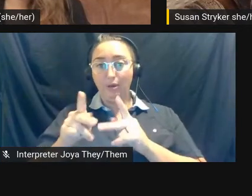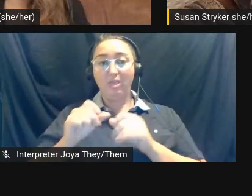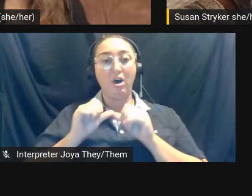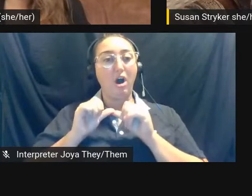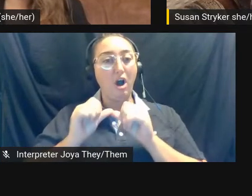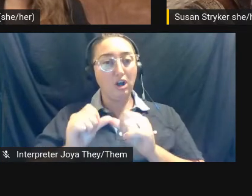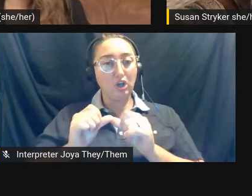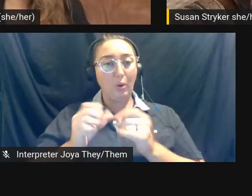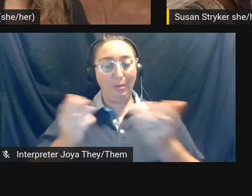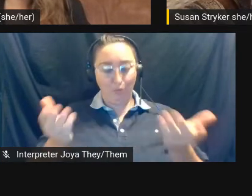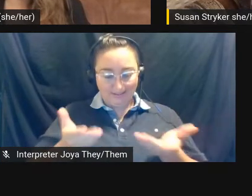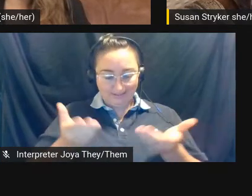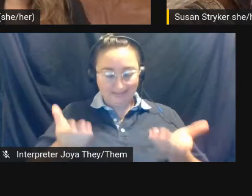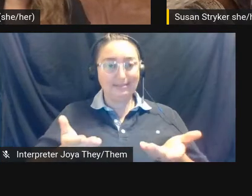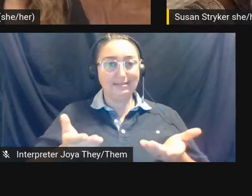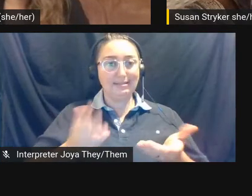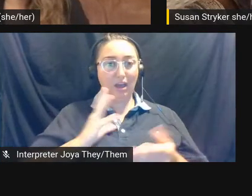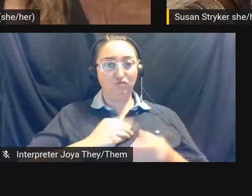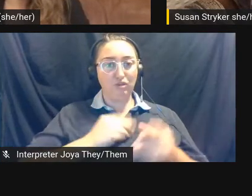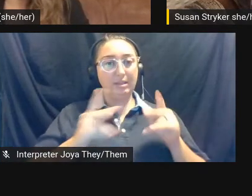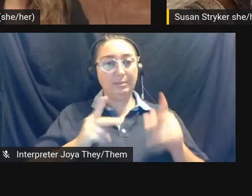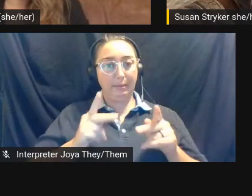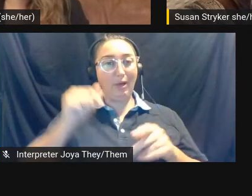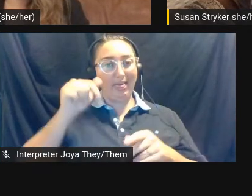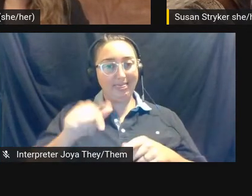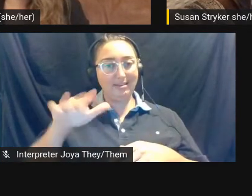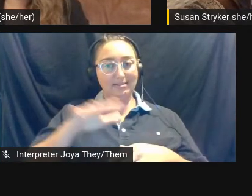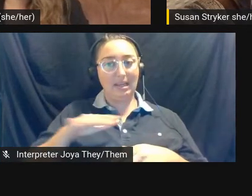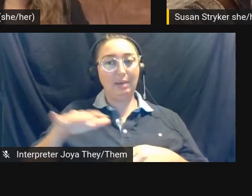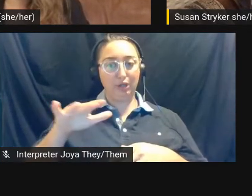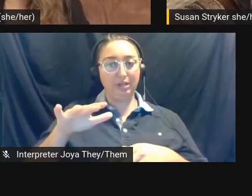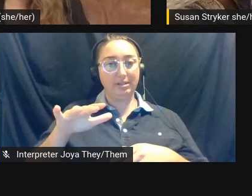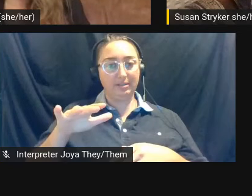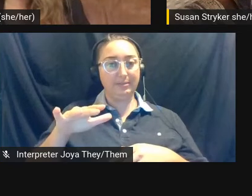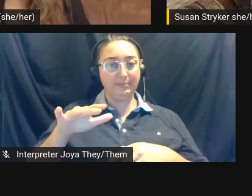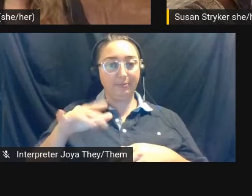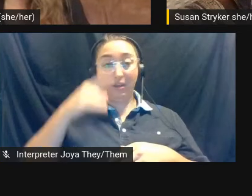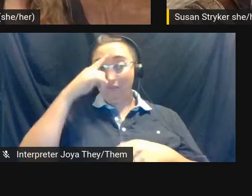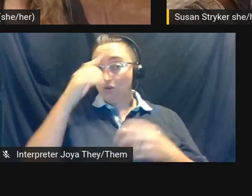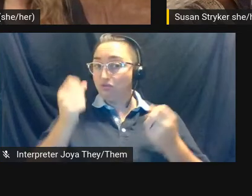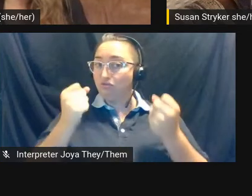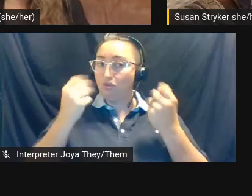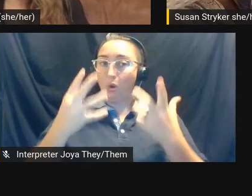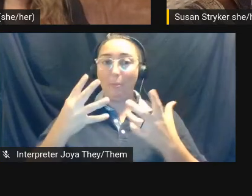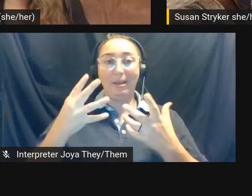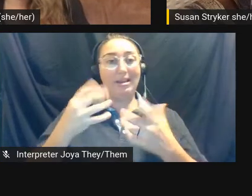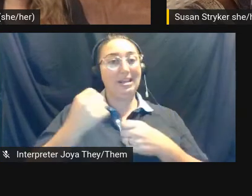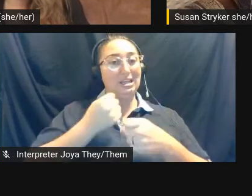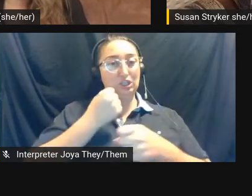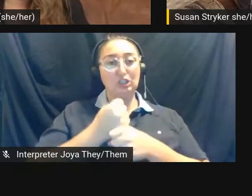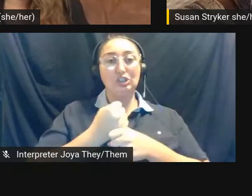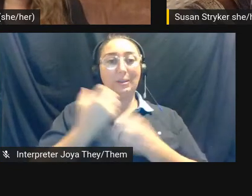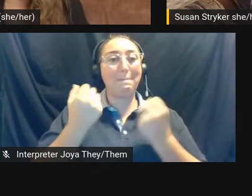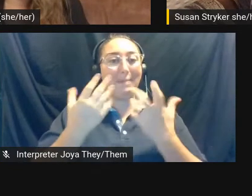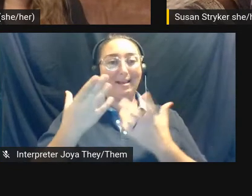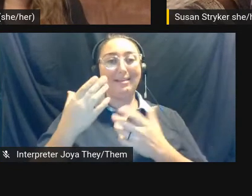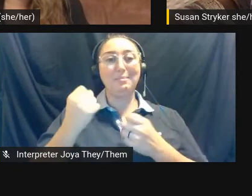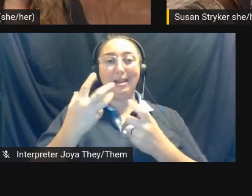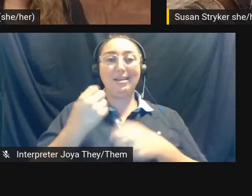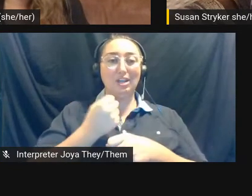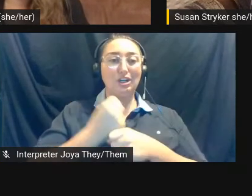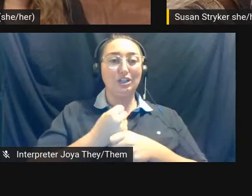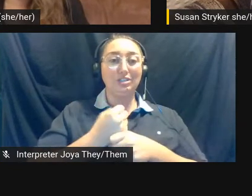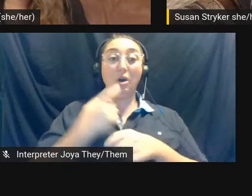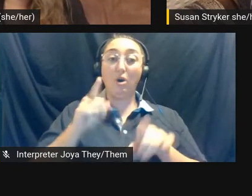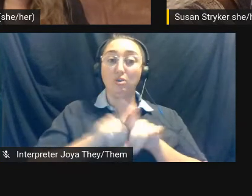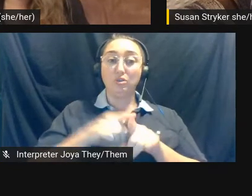presence of trans people. in this neighborhood for so many decades, as well as historic events that